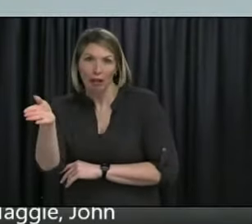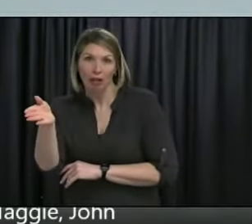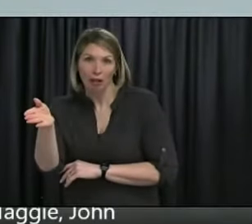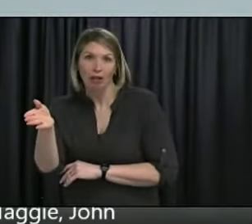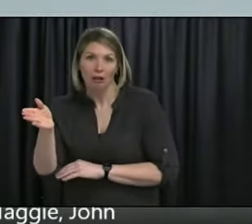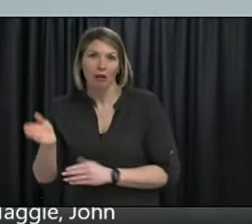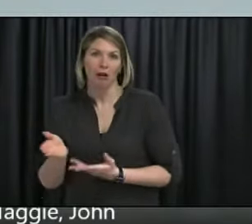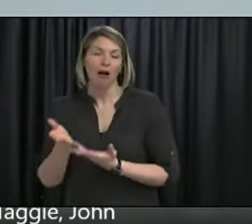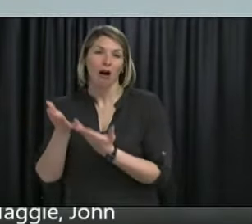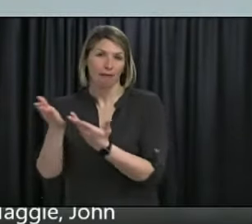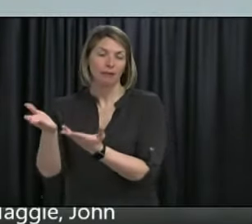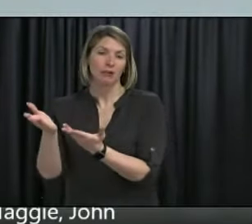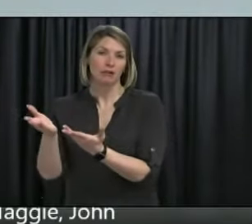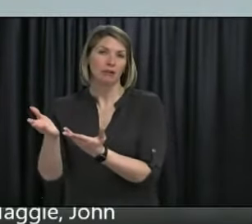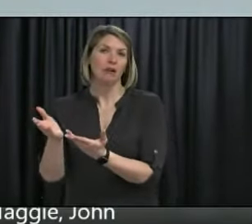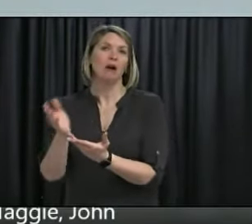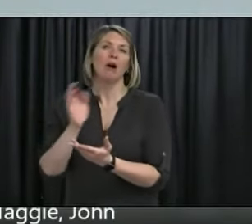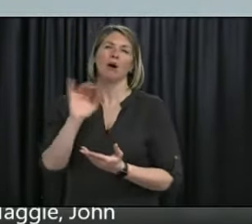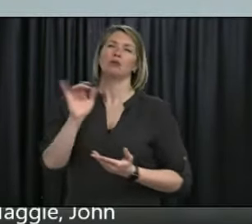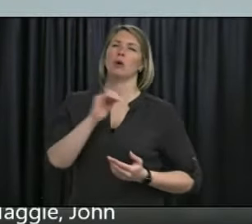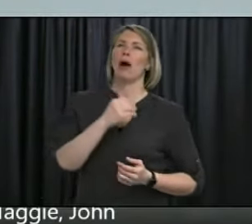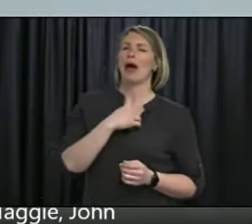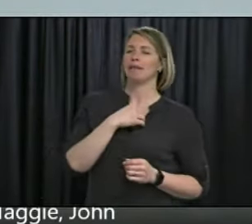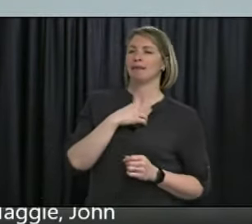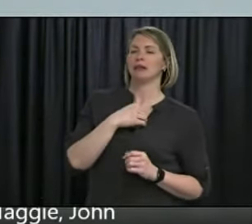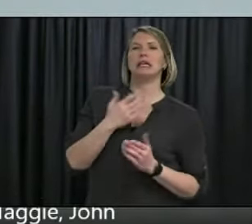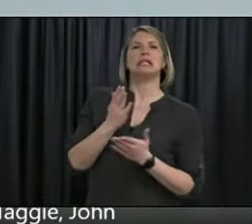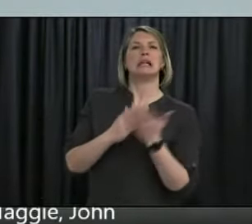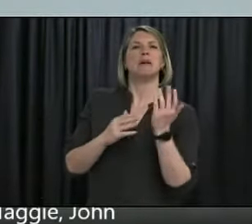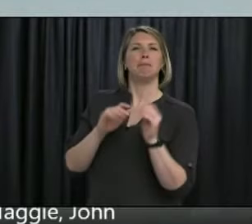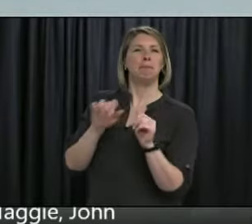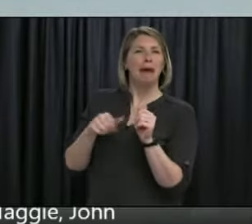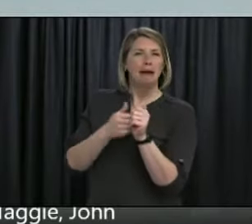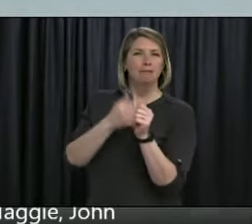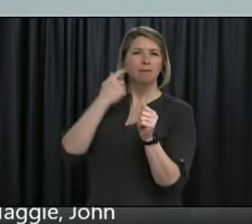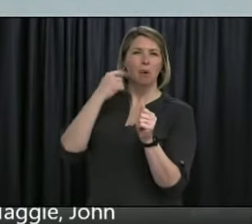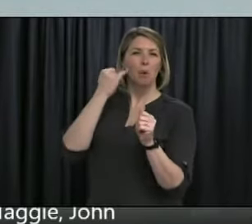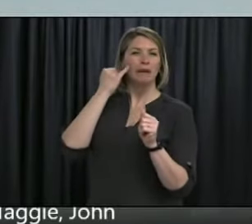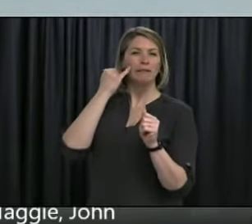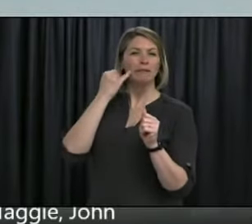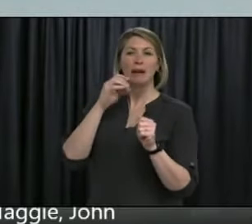14 to 21 day window as well, and they will be providing updates on that.